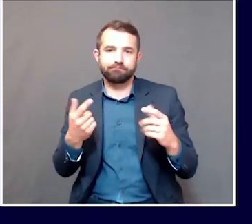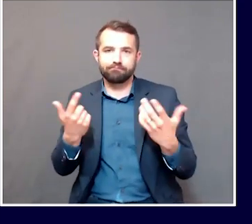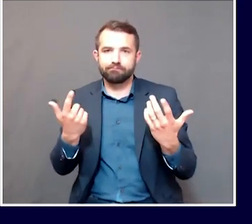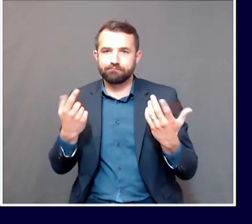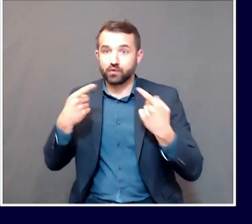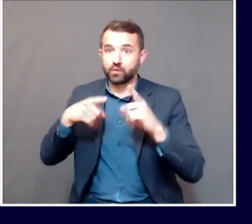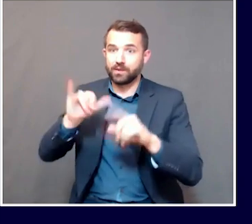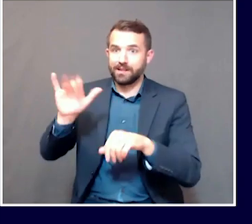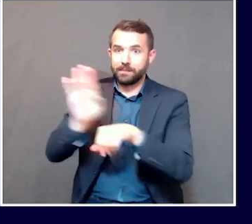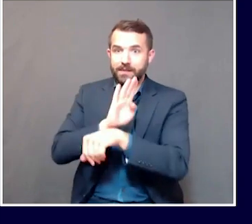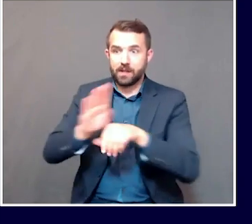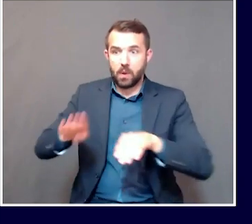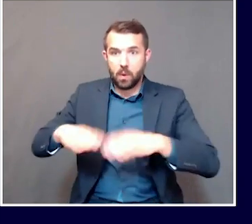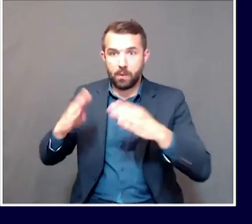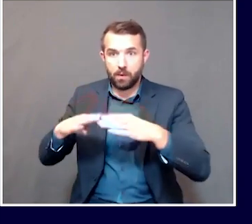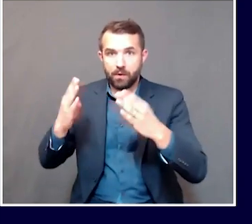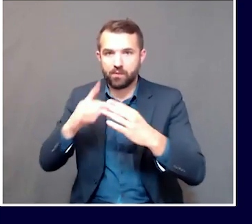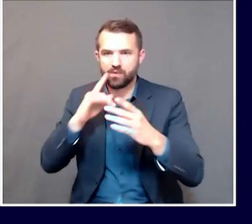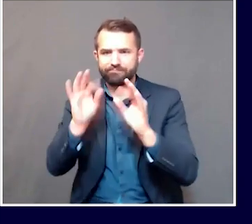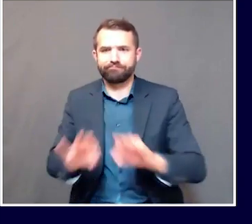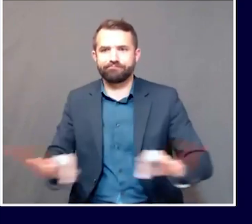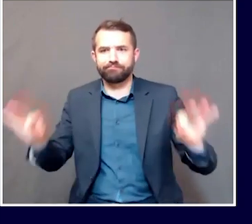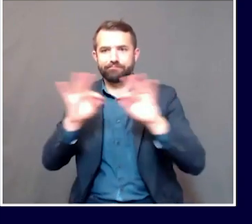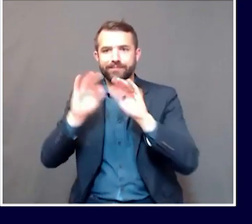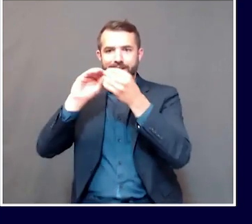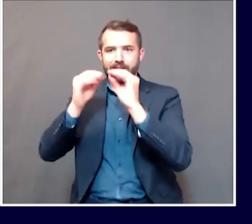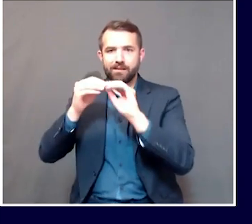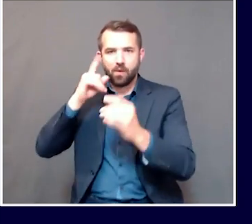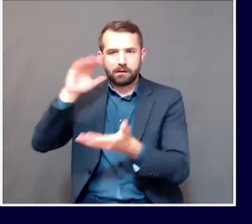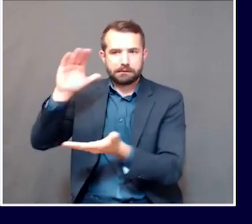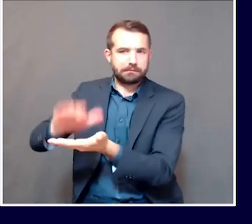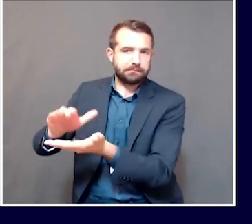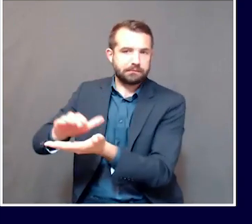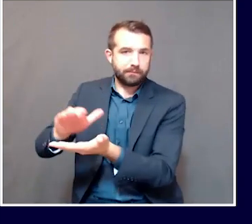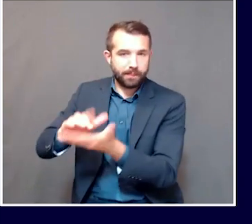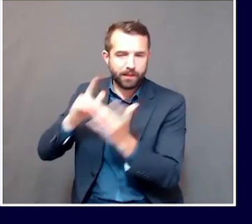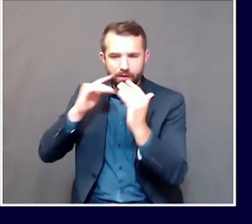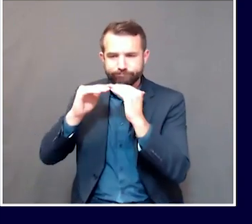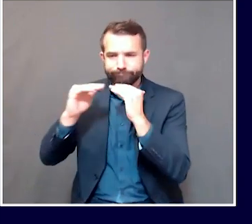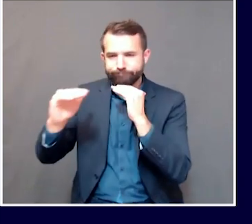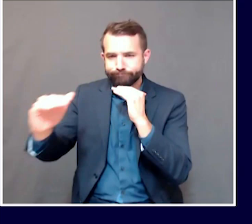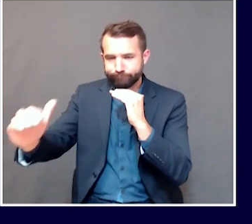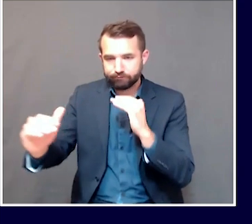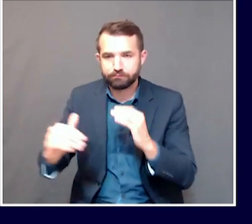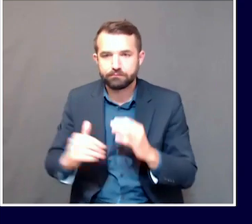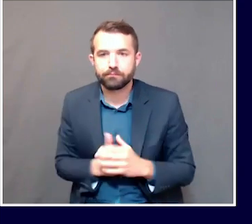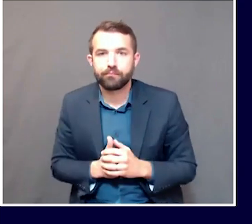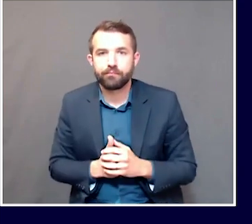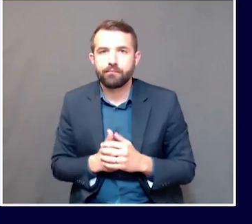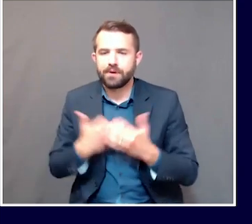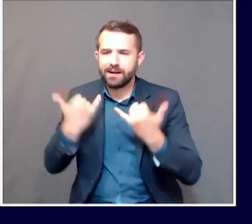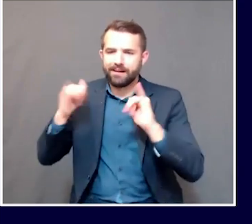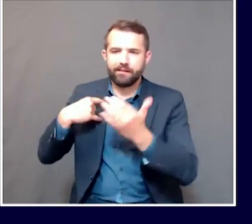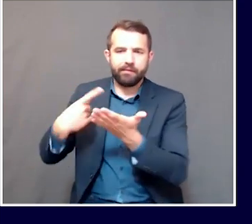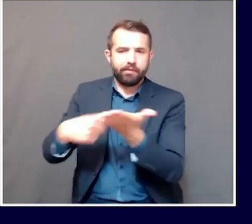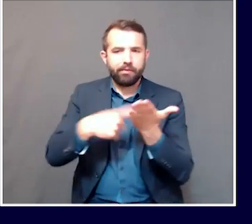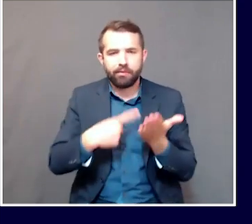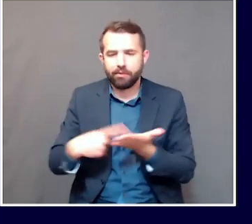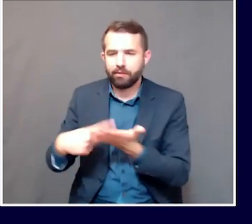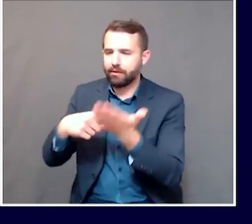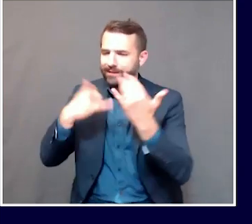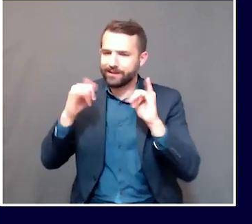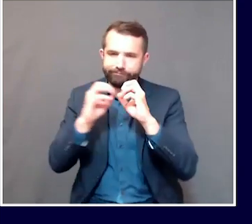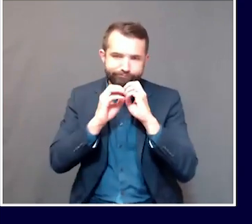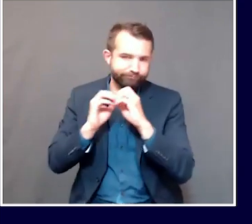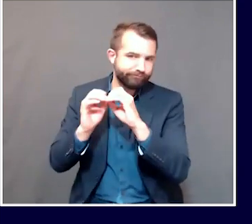those numbers low. Those discussions, again, are very much underway right now. And I will turn things over to either the